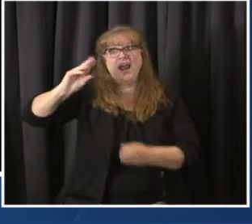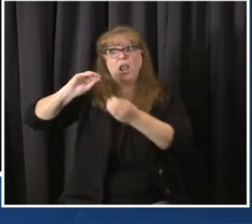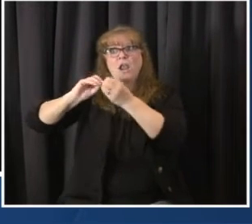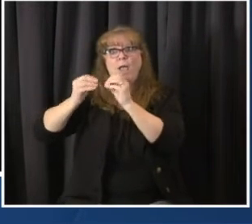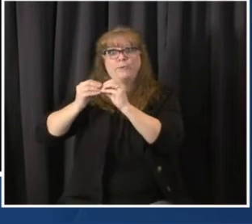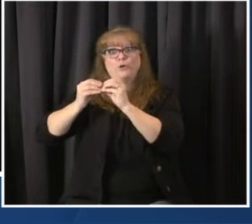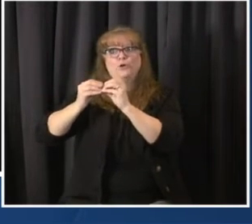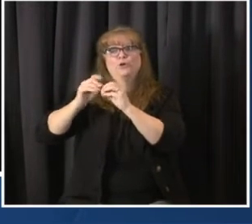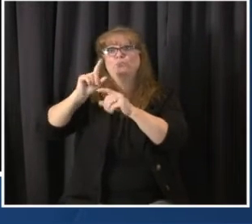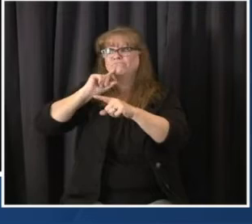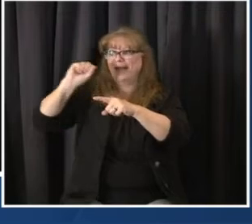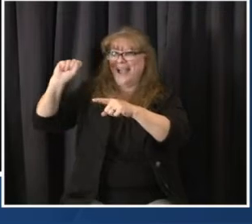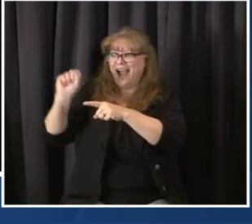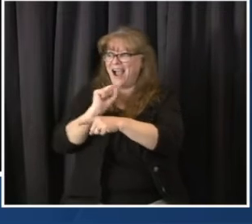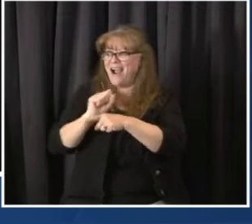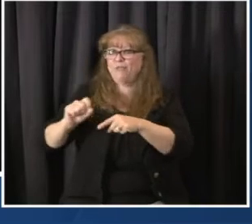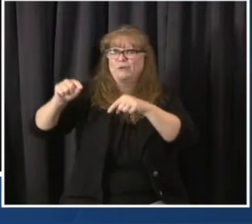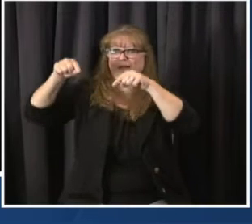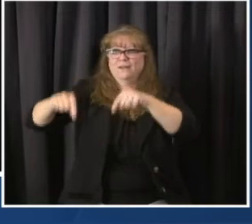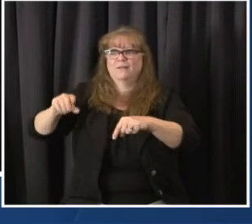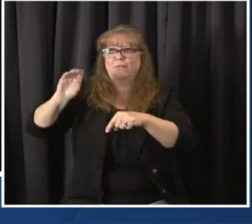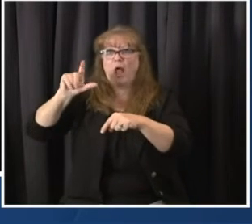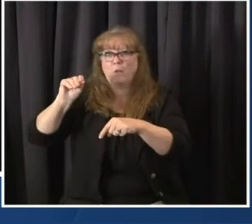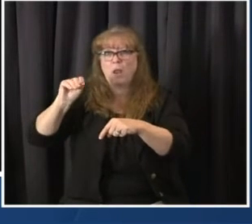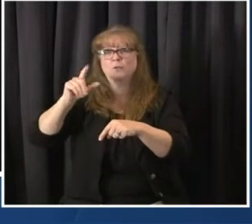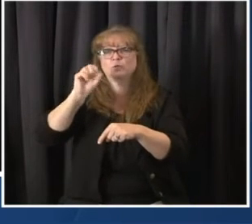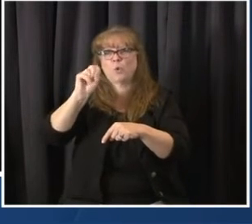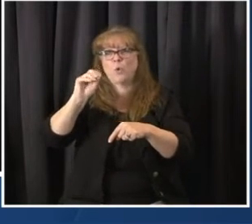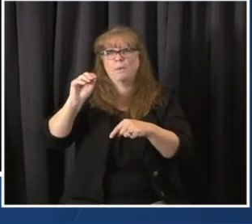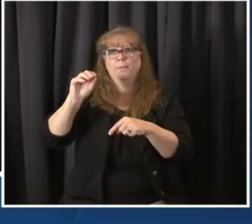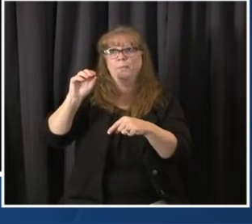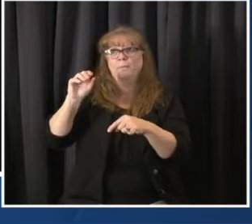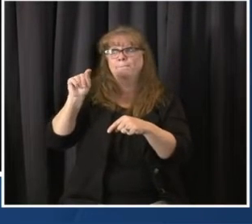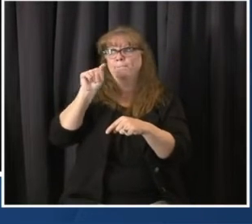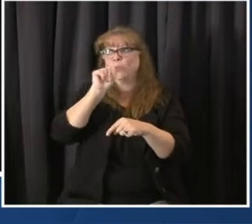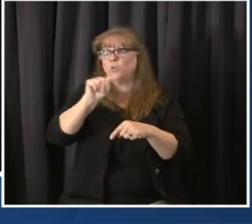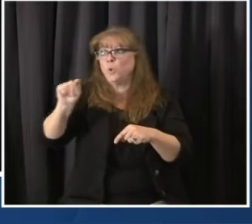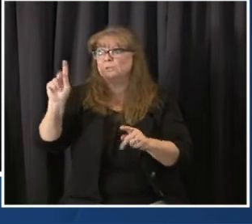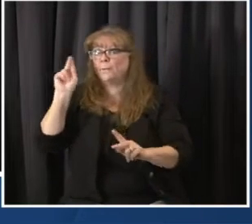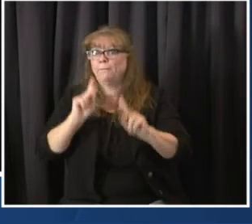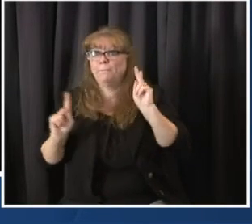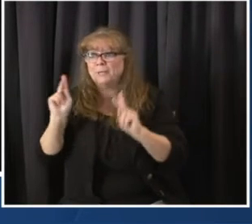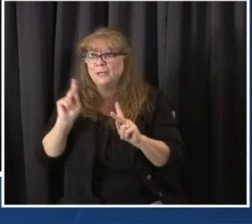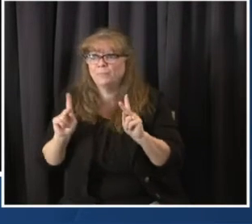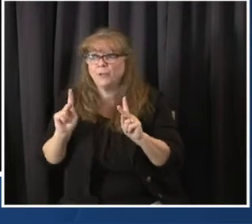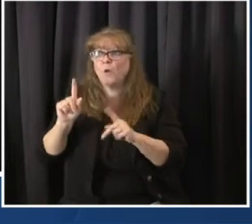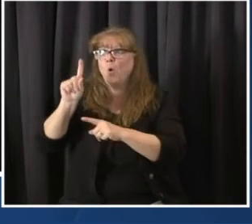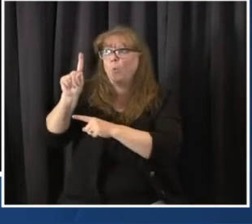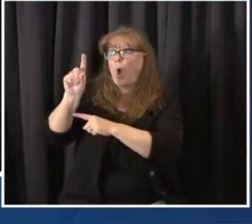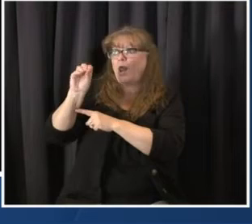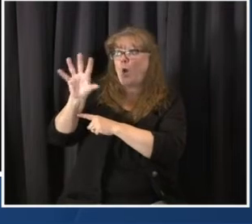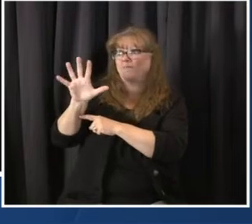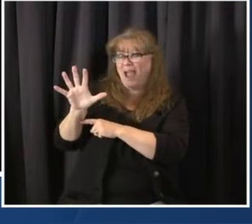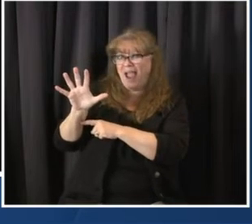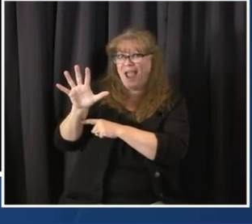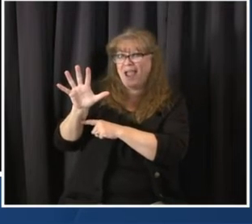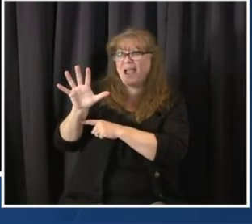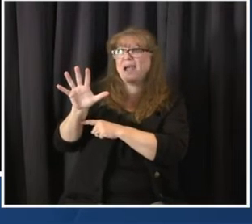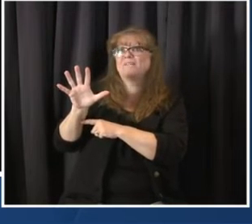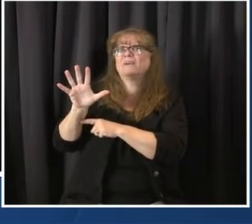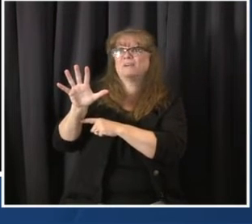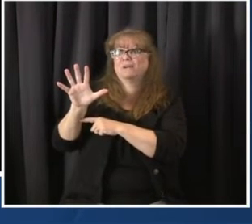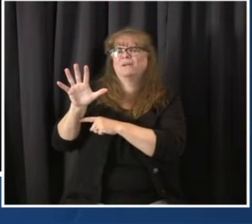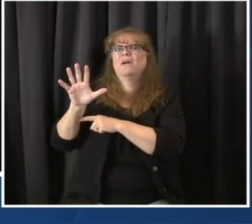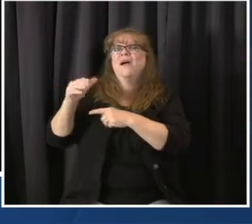105 Coloradans are actively contagious with COVID-19. That has come down from our peak in late